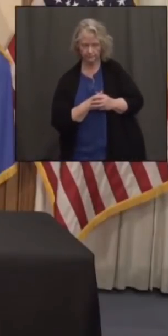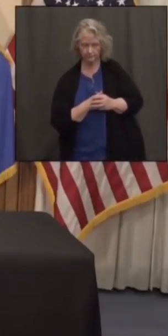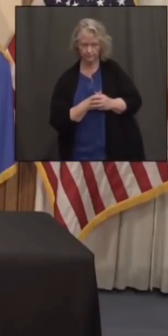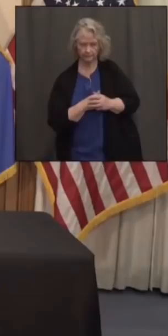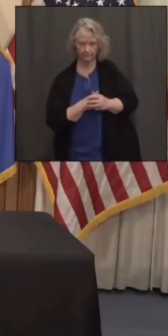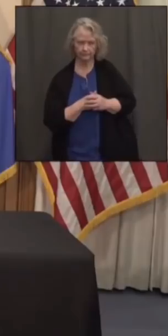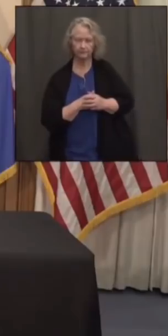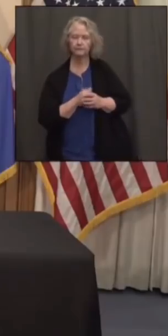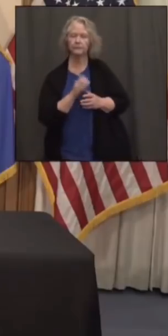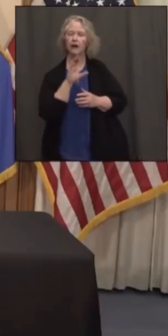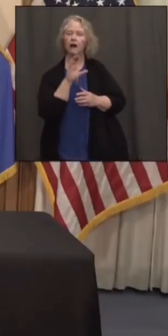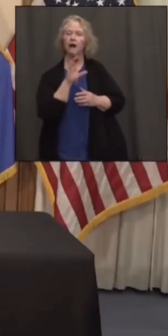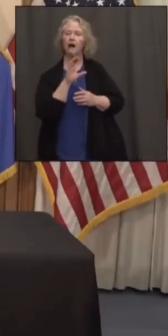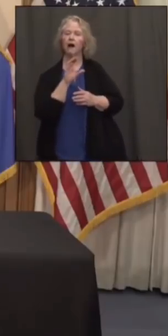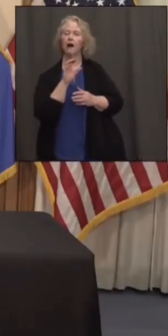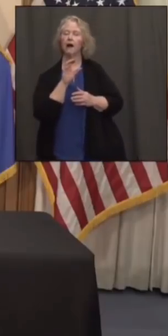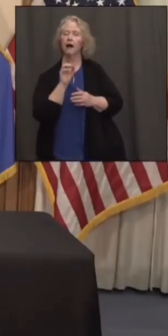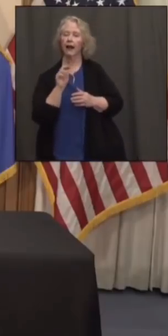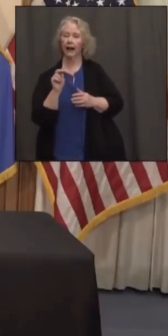The Connecticut Mirror.